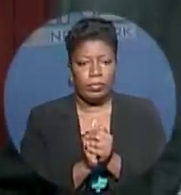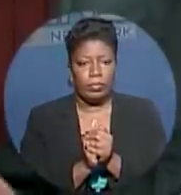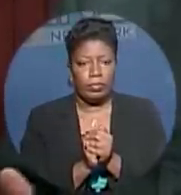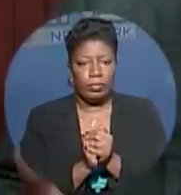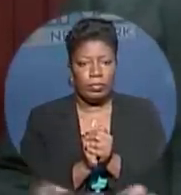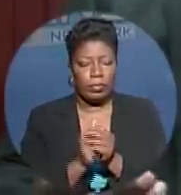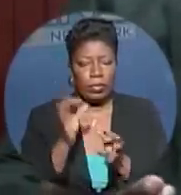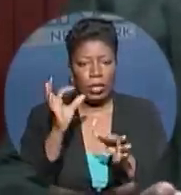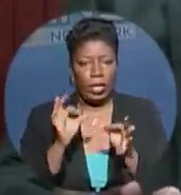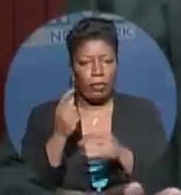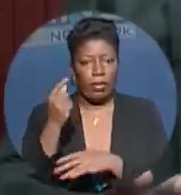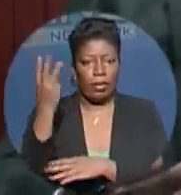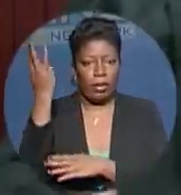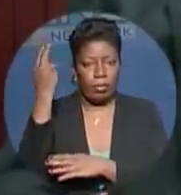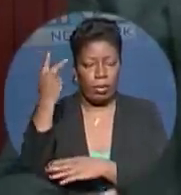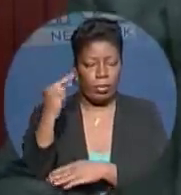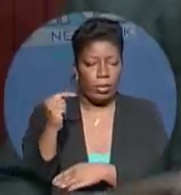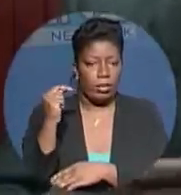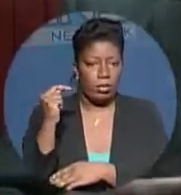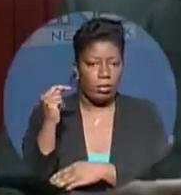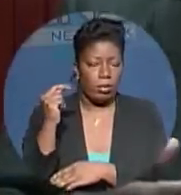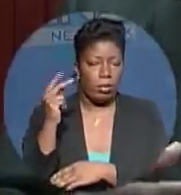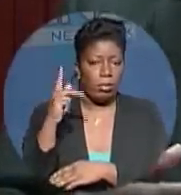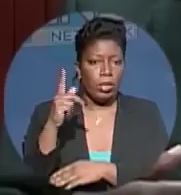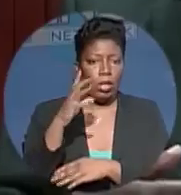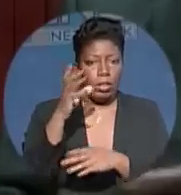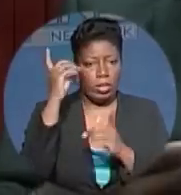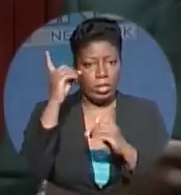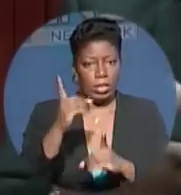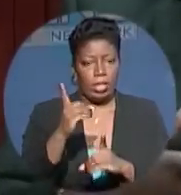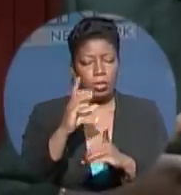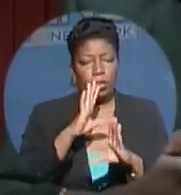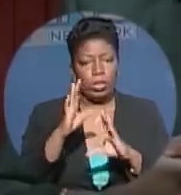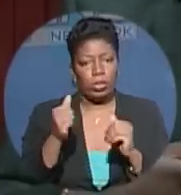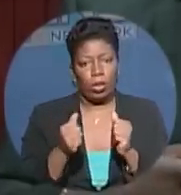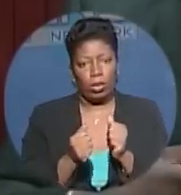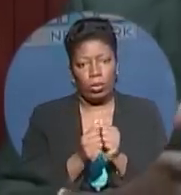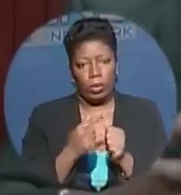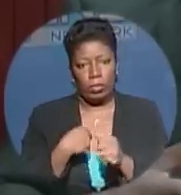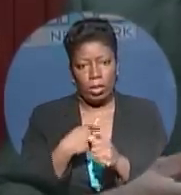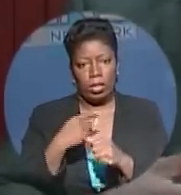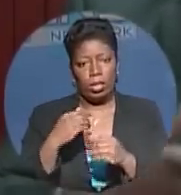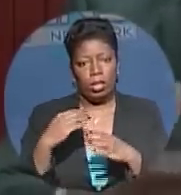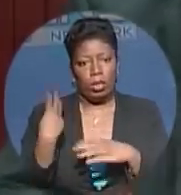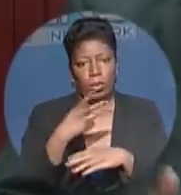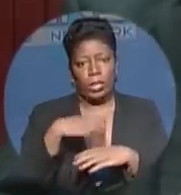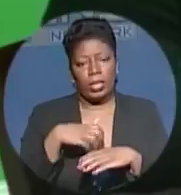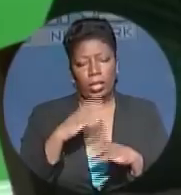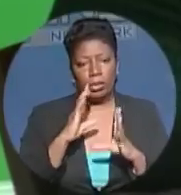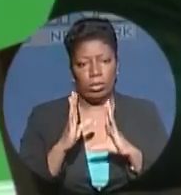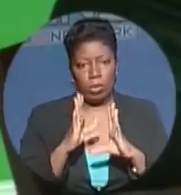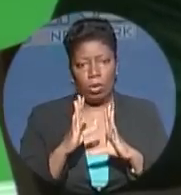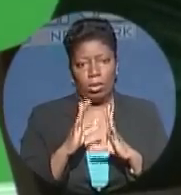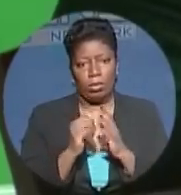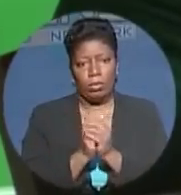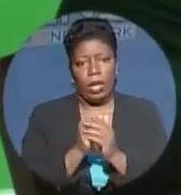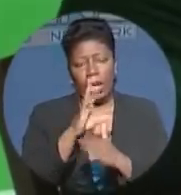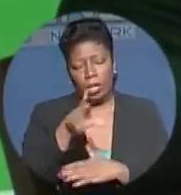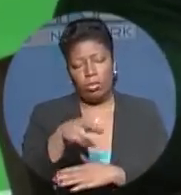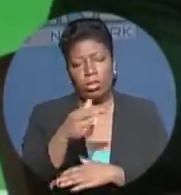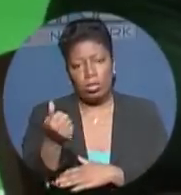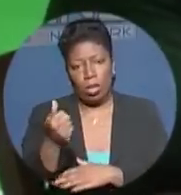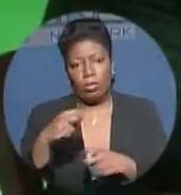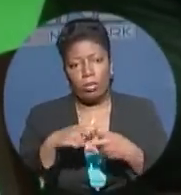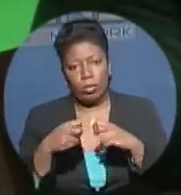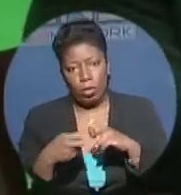If the Prime Minister decides that he wants to talk to me, we could talk and we could resolve whatever the differences are. A first